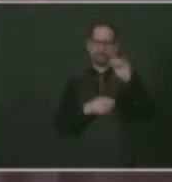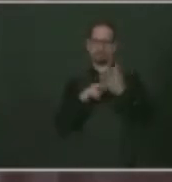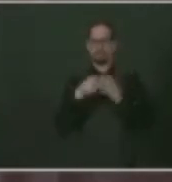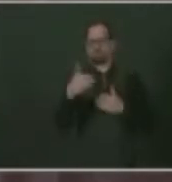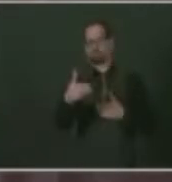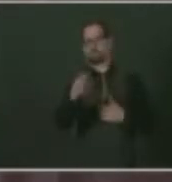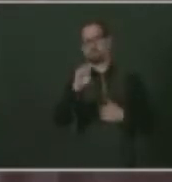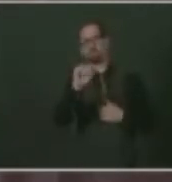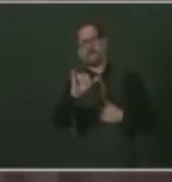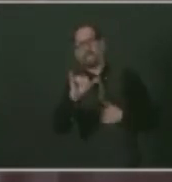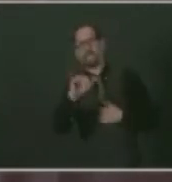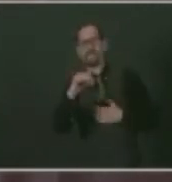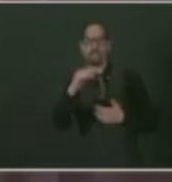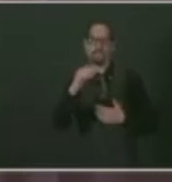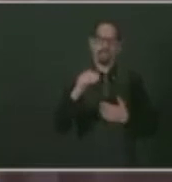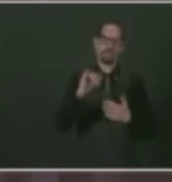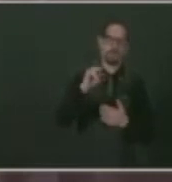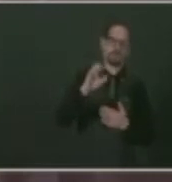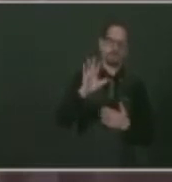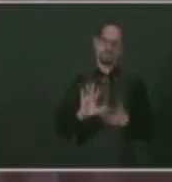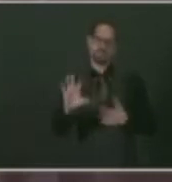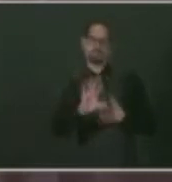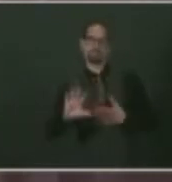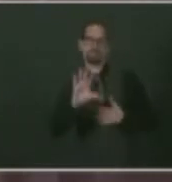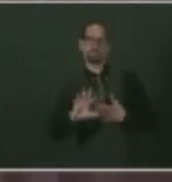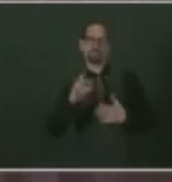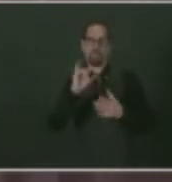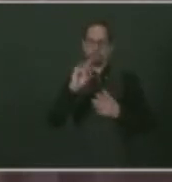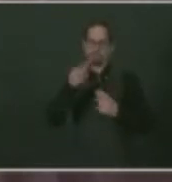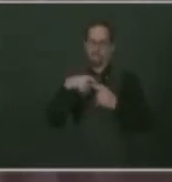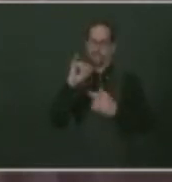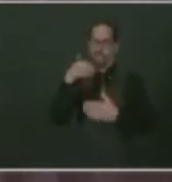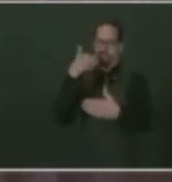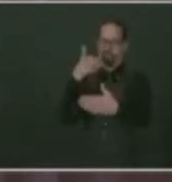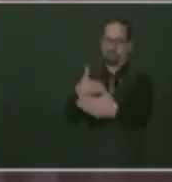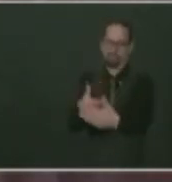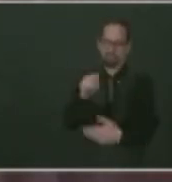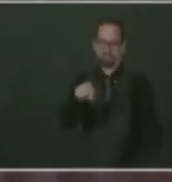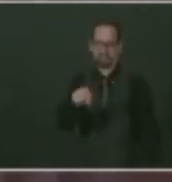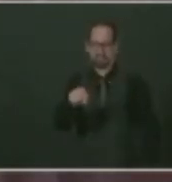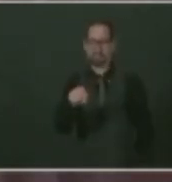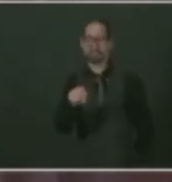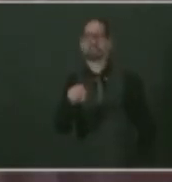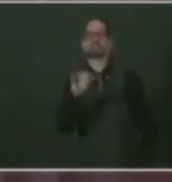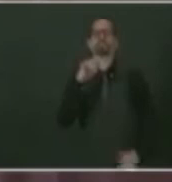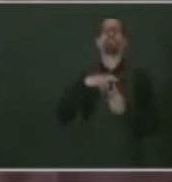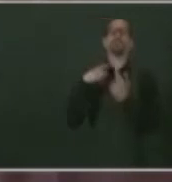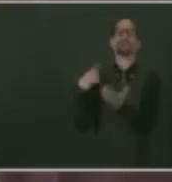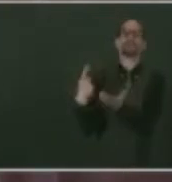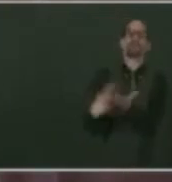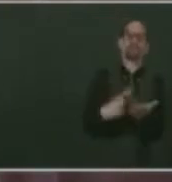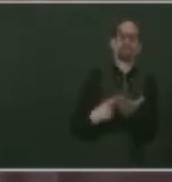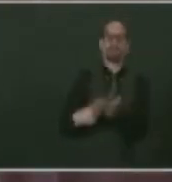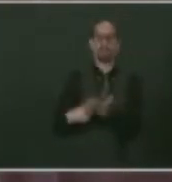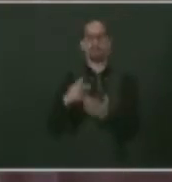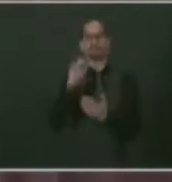get to that level, we'll see where we are on all the other factors, but that's a key point for me on that issue. And I do want to just say, follow up on the